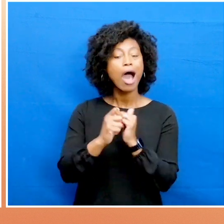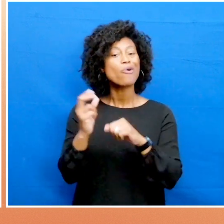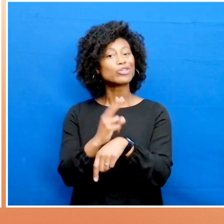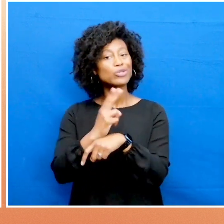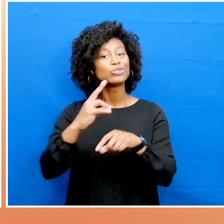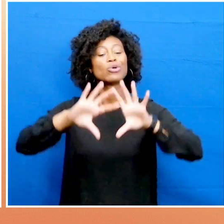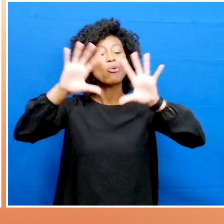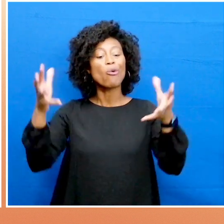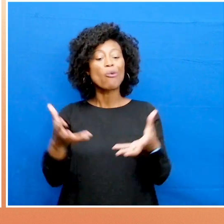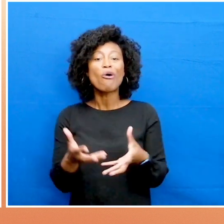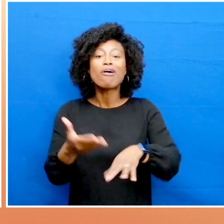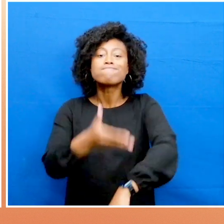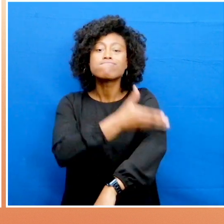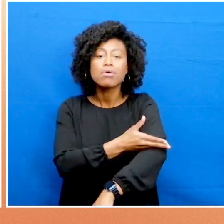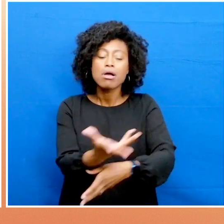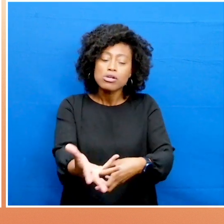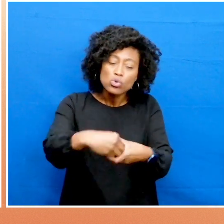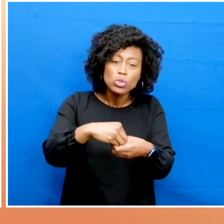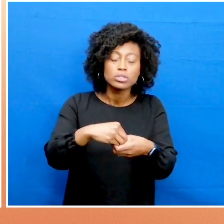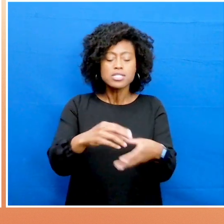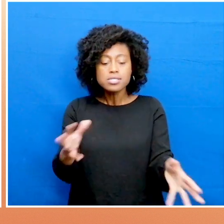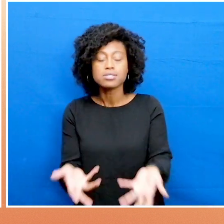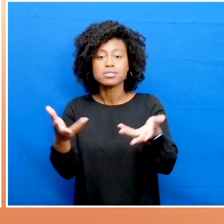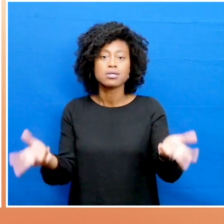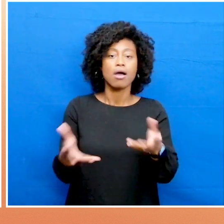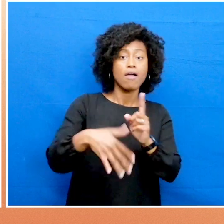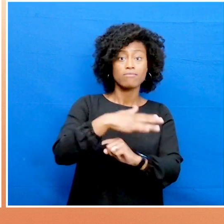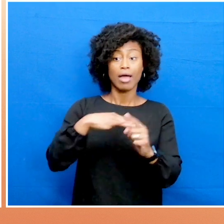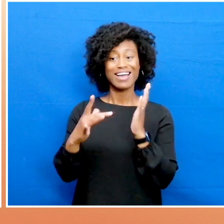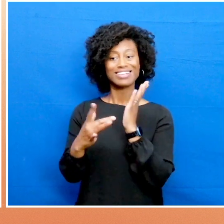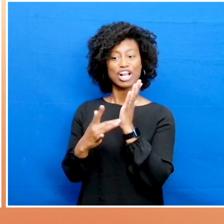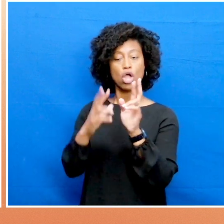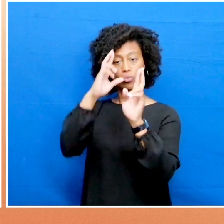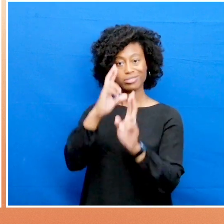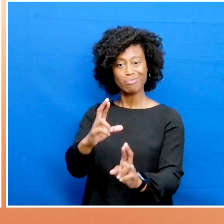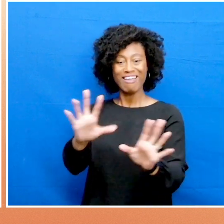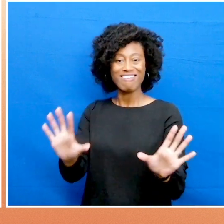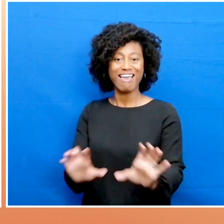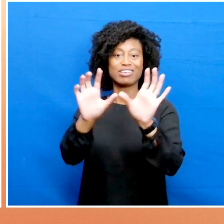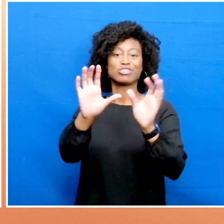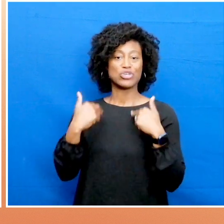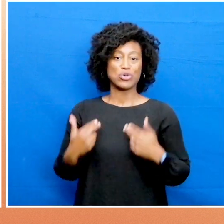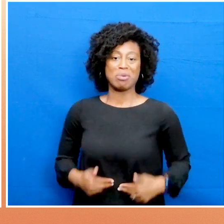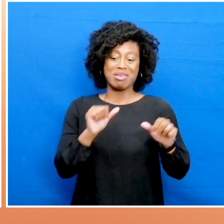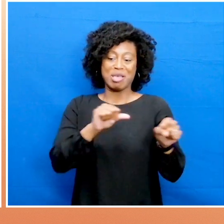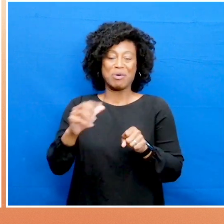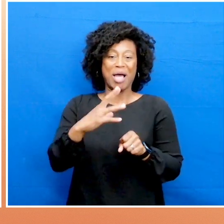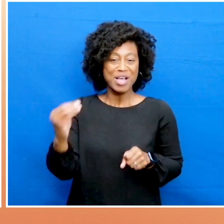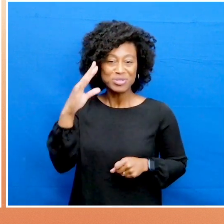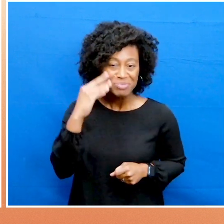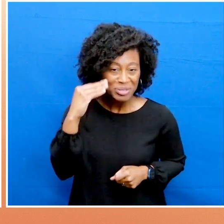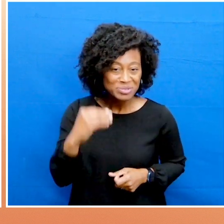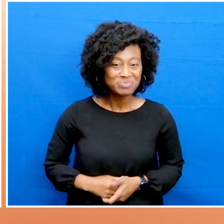we use it to create a more inclusive world, fostering an environment where technology respects and enhances human capabilities and